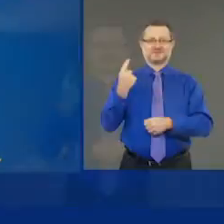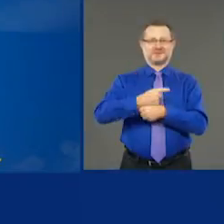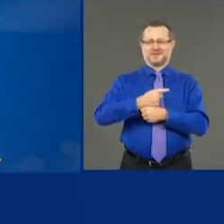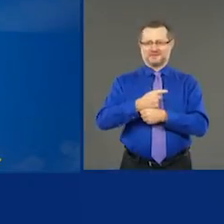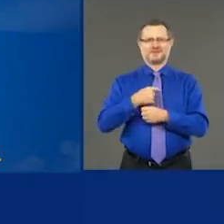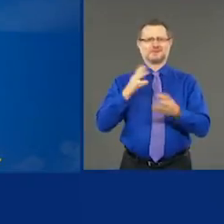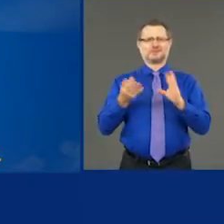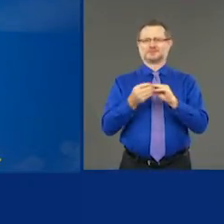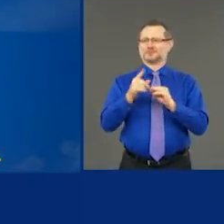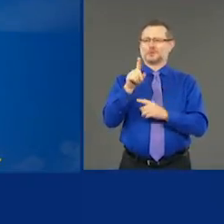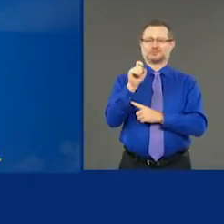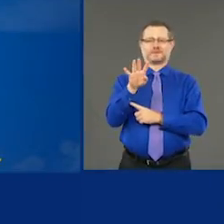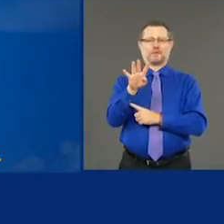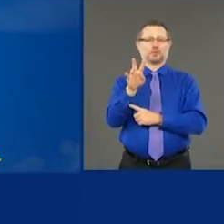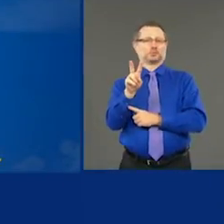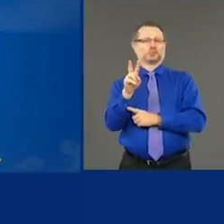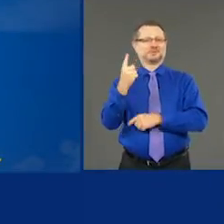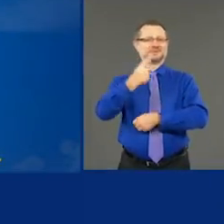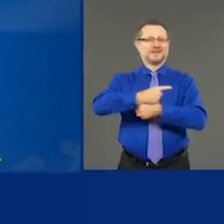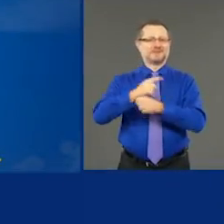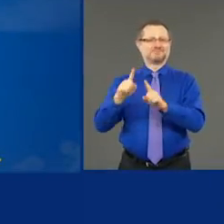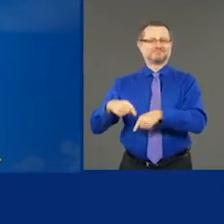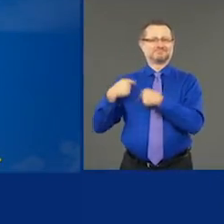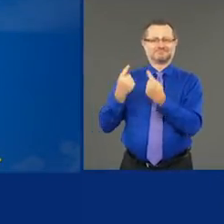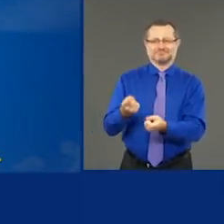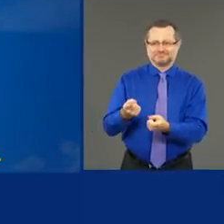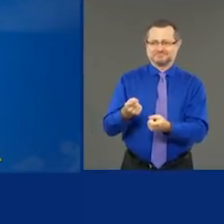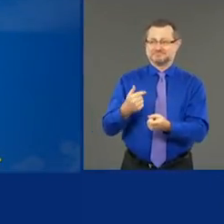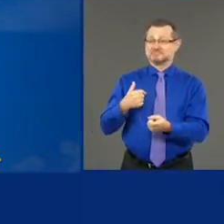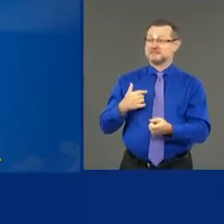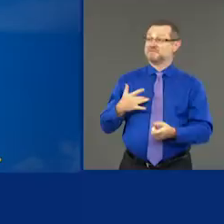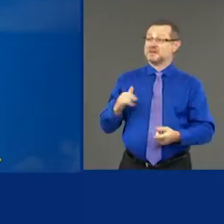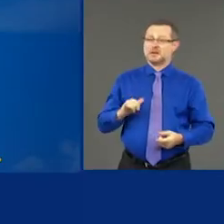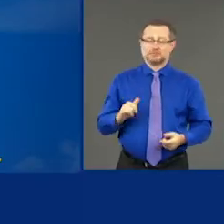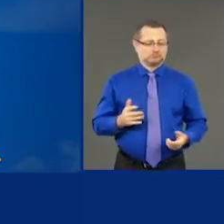Day 142, but it feels like just yesterday.